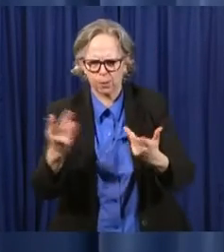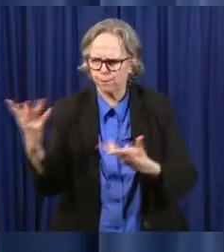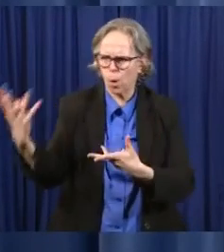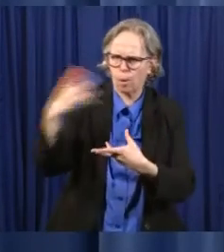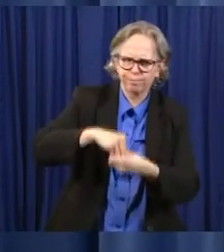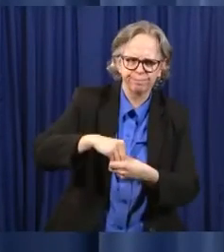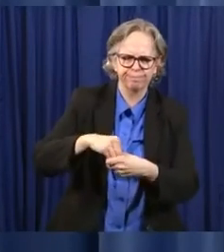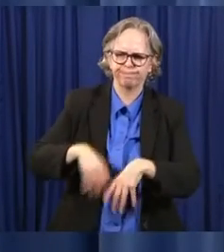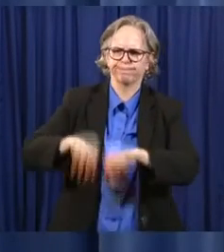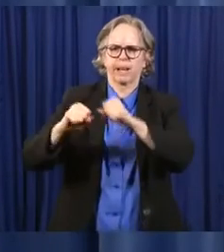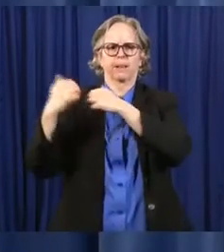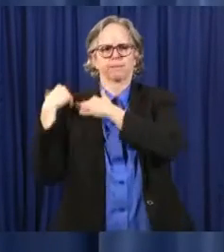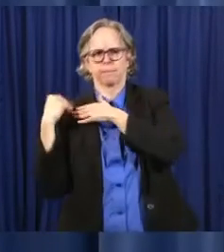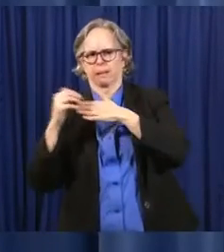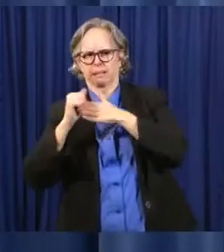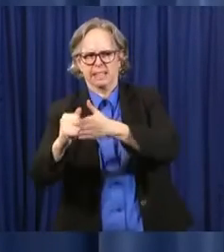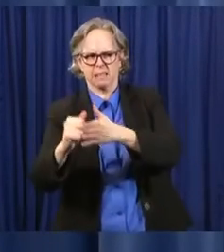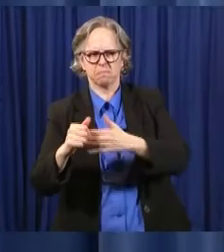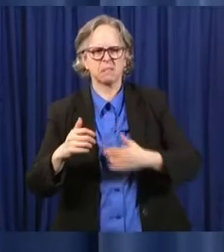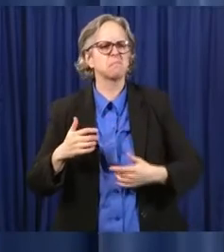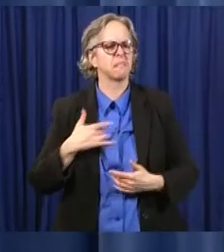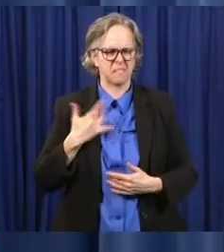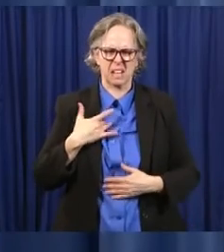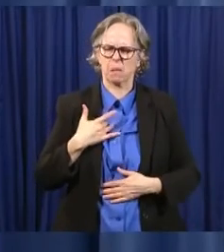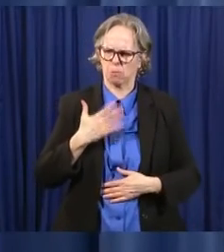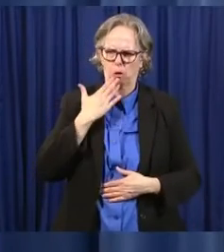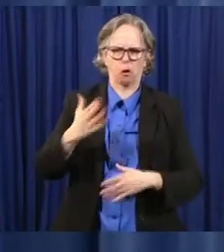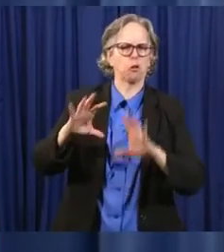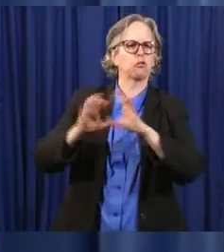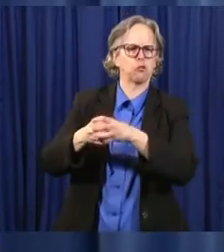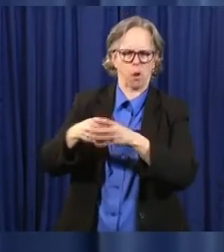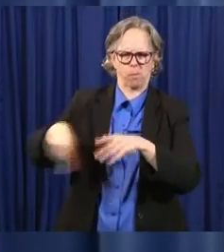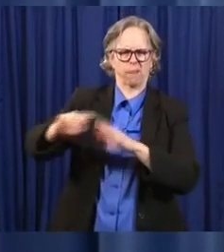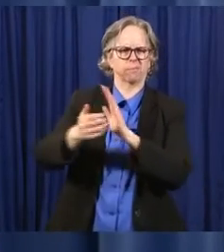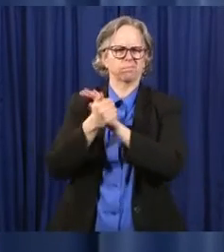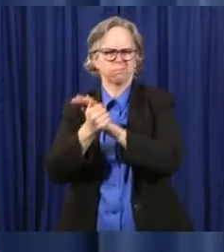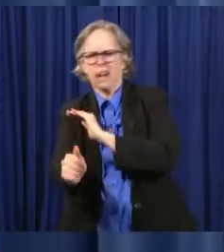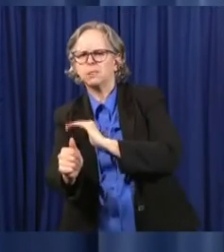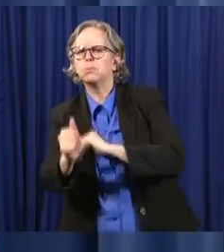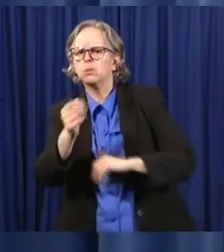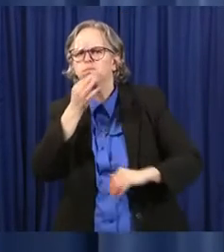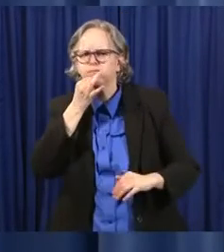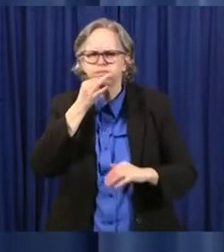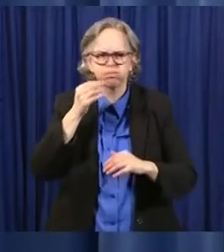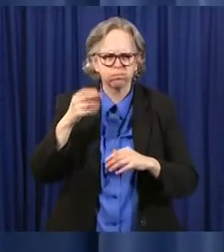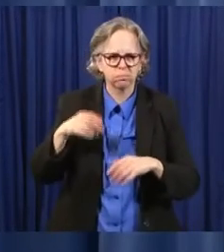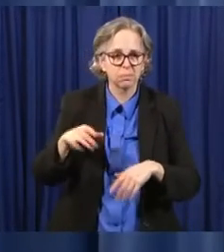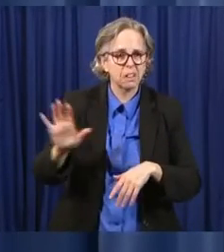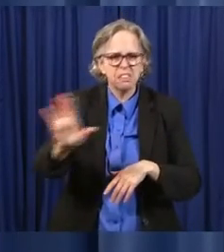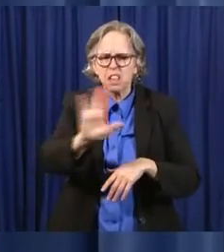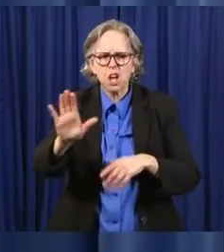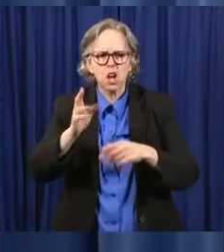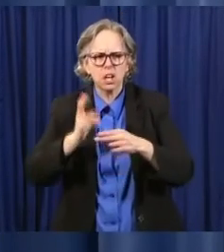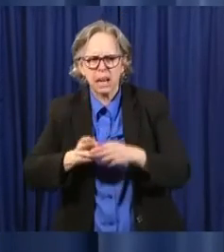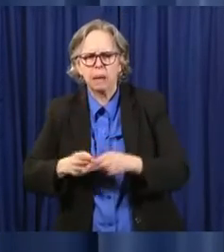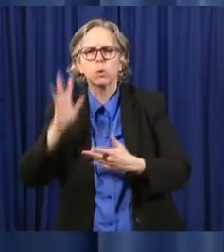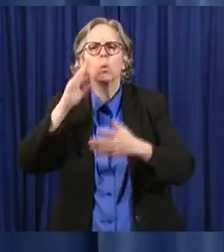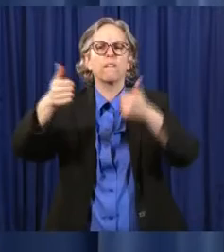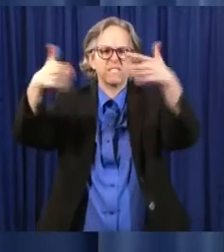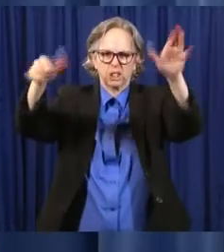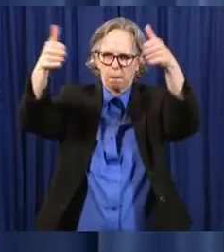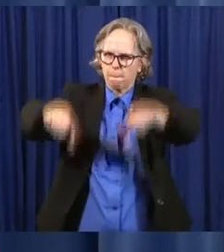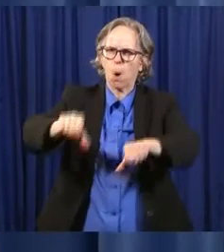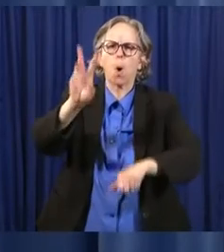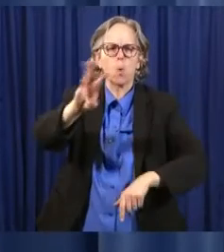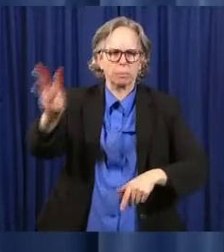We have put together a good group. Yesterday, we made available on our webpage the individuals who are part of this group.